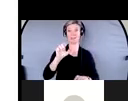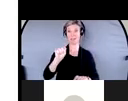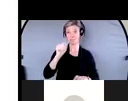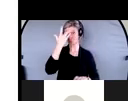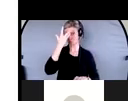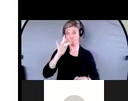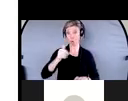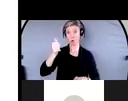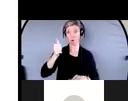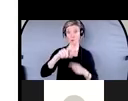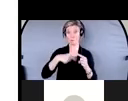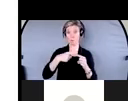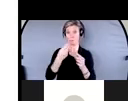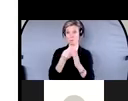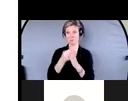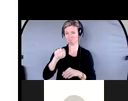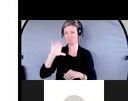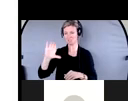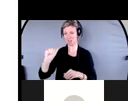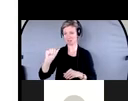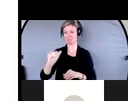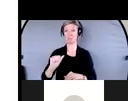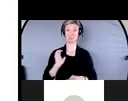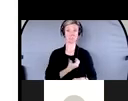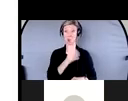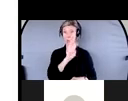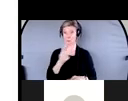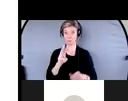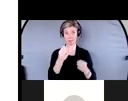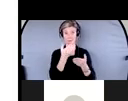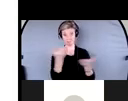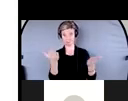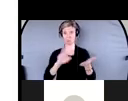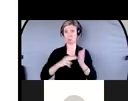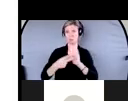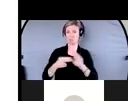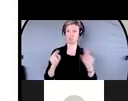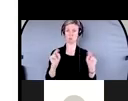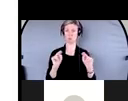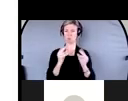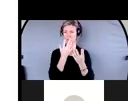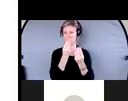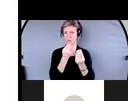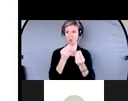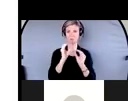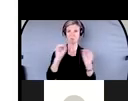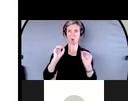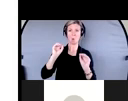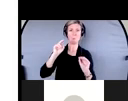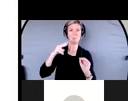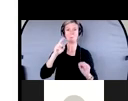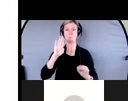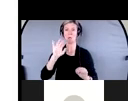website. So we're, we're providing you with unbiased information. So what kind of information would you find on